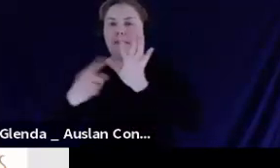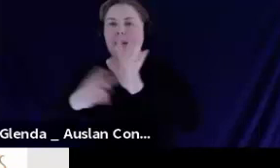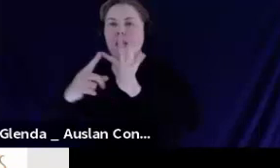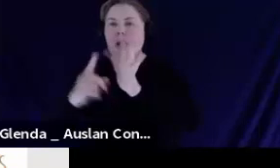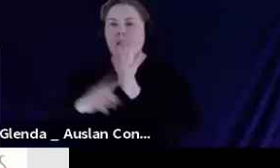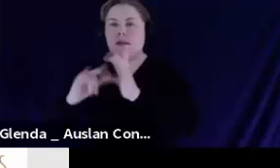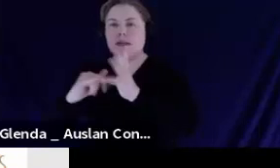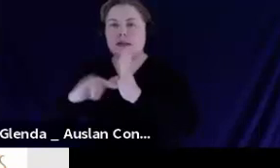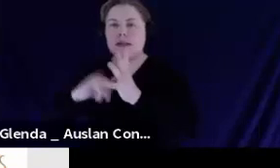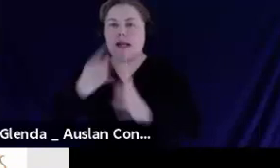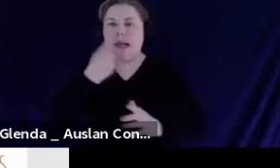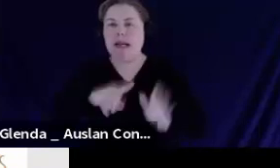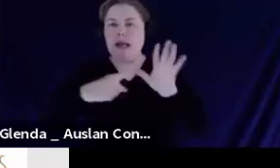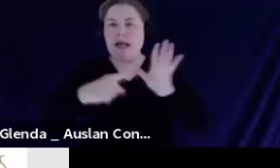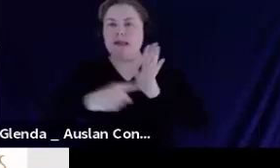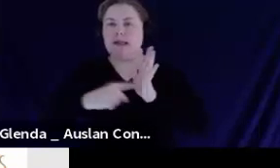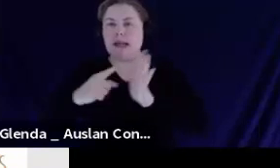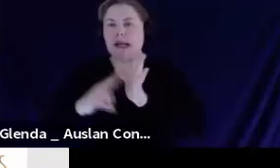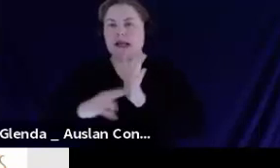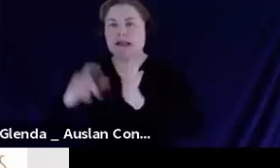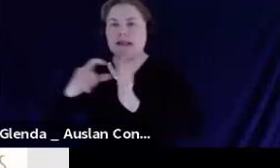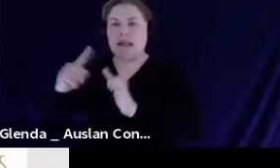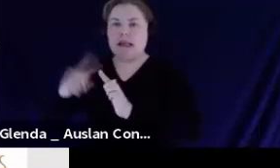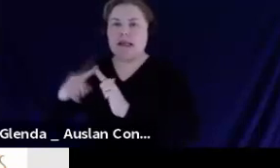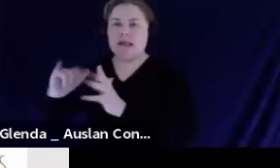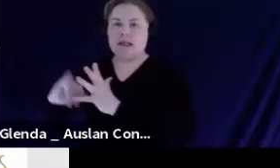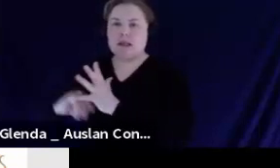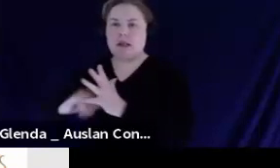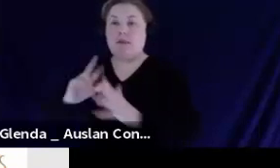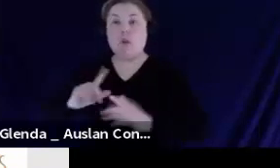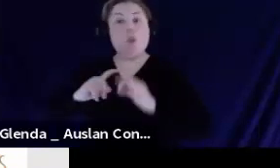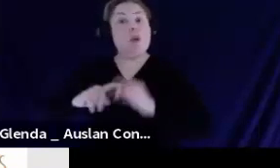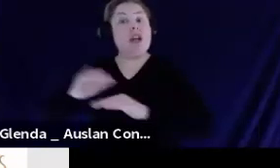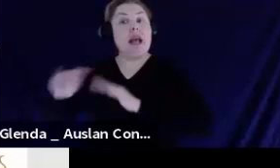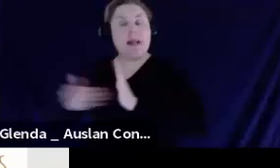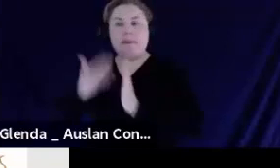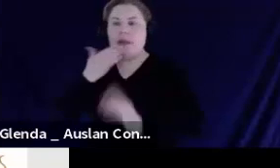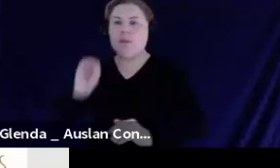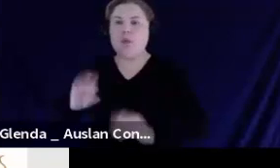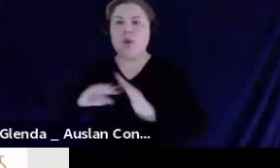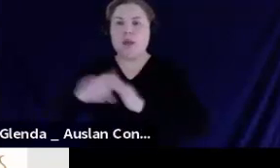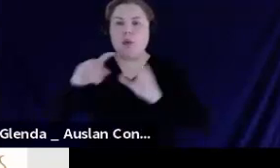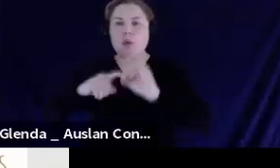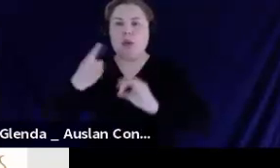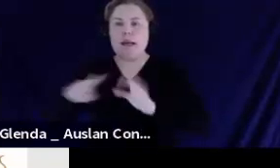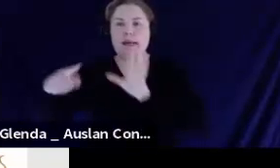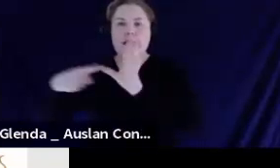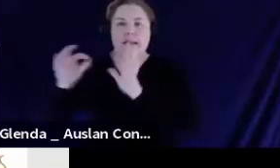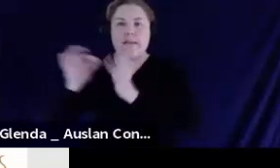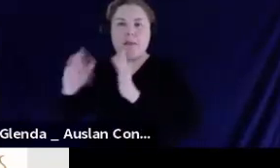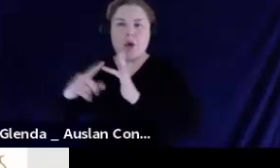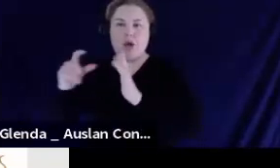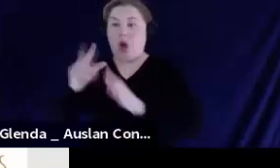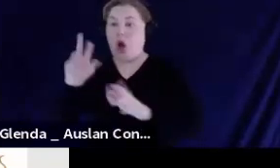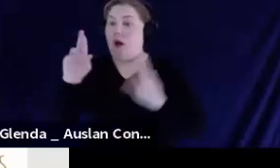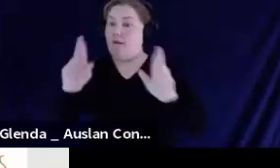questions at the end, put that into the Q&A pod. I hope that makes sense. It does confuse people sometimes. All